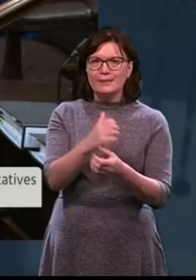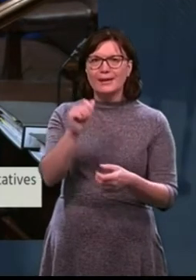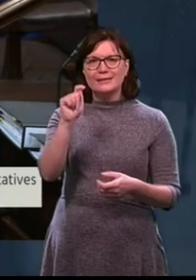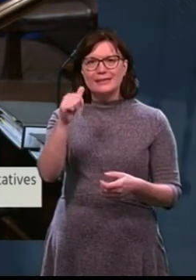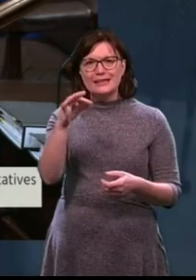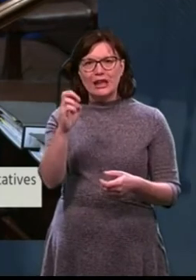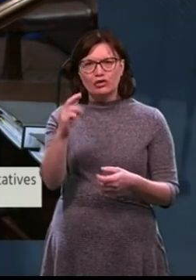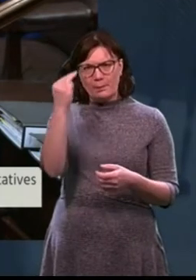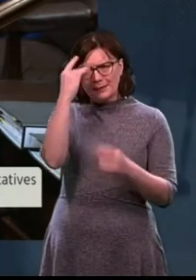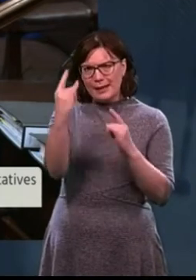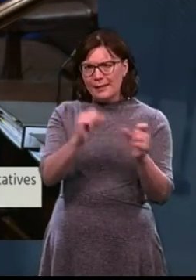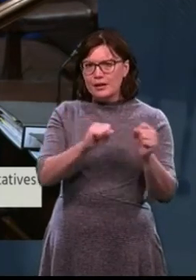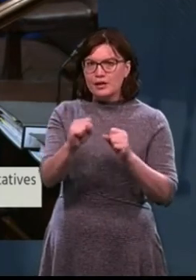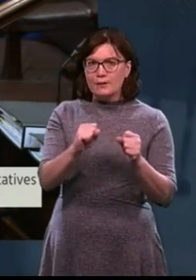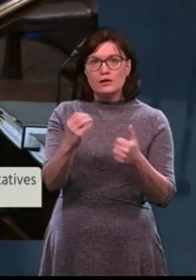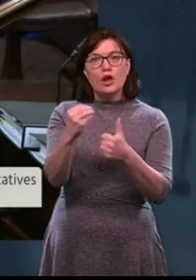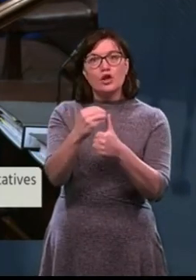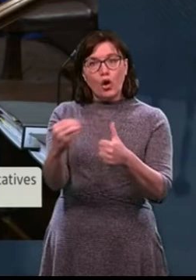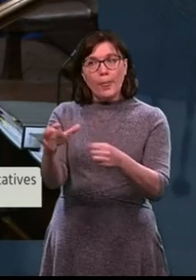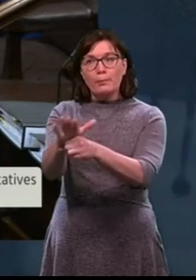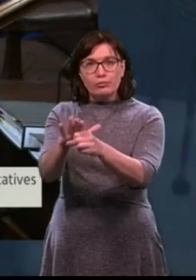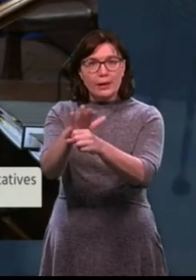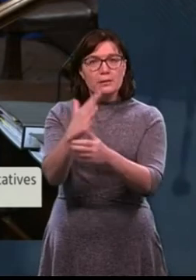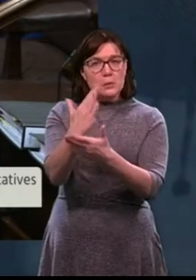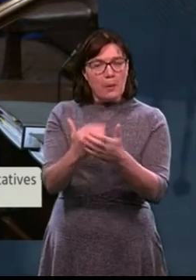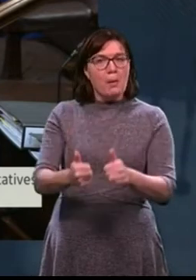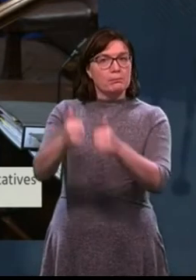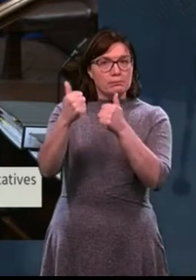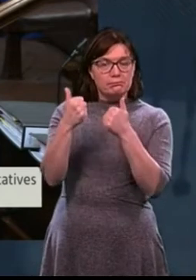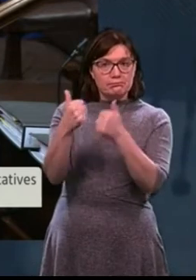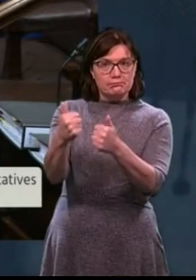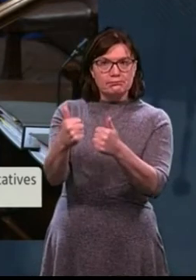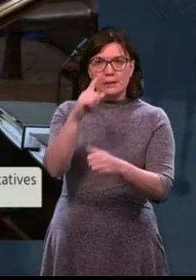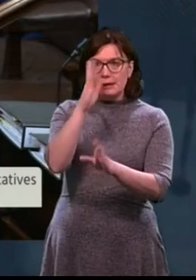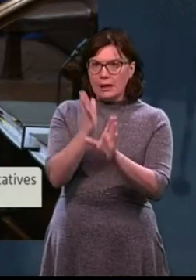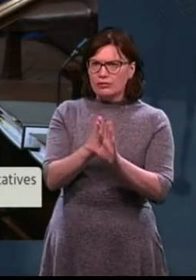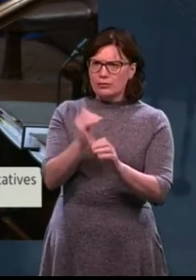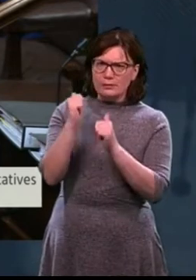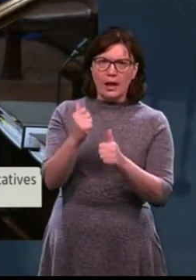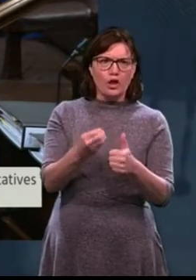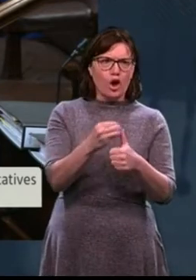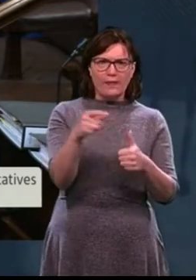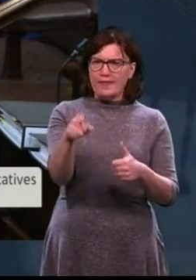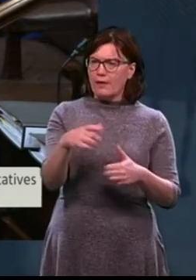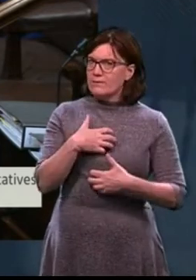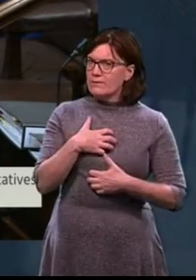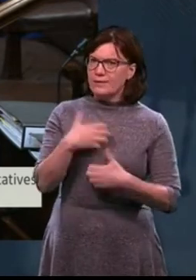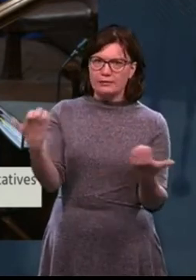good practices across the country that has to be said, too, and there will be many very good practitioners and psychiatrists very, very angry and annoyed